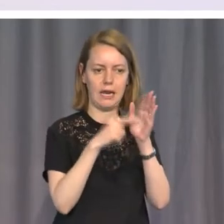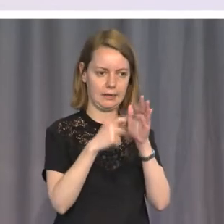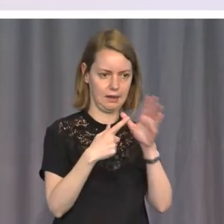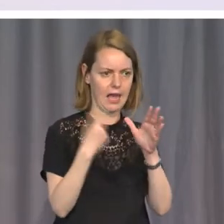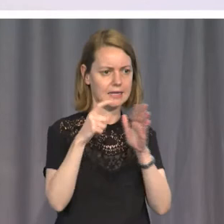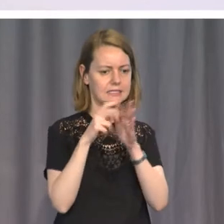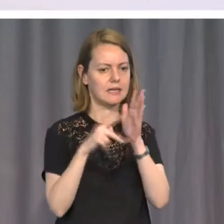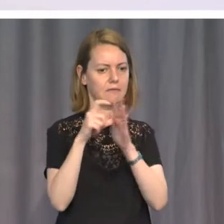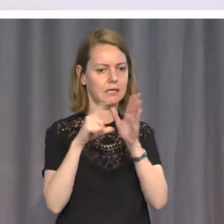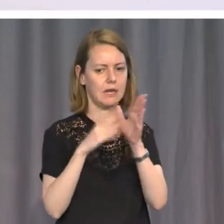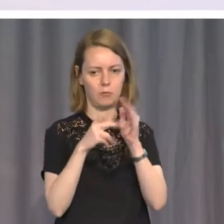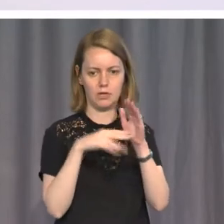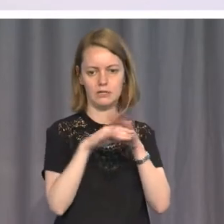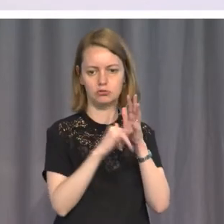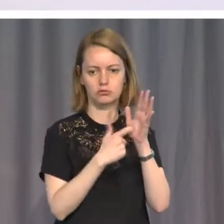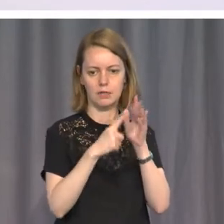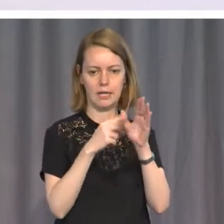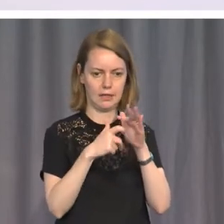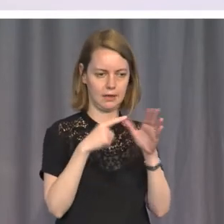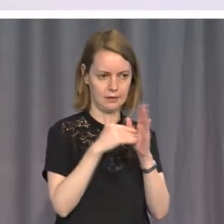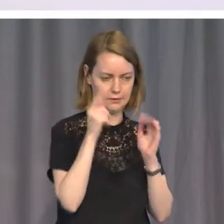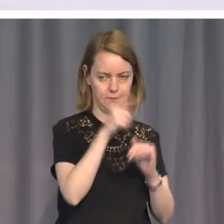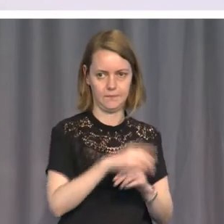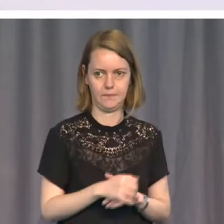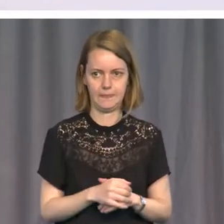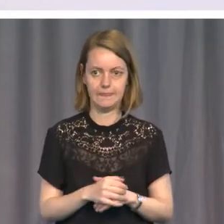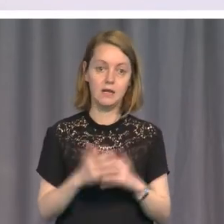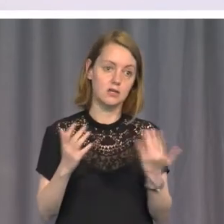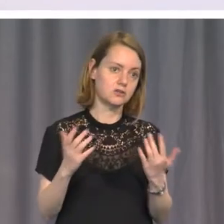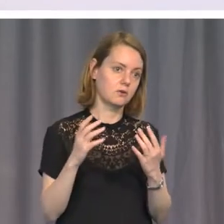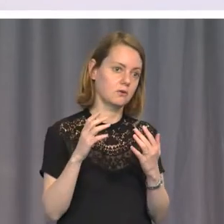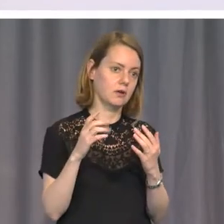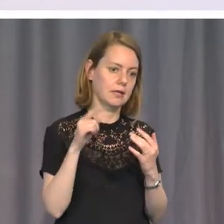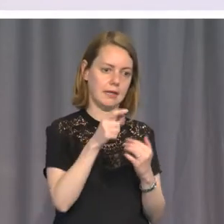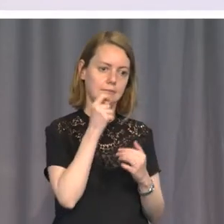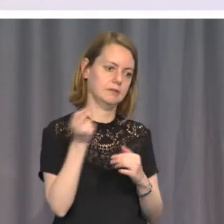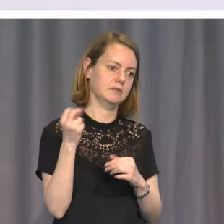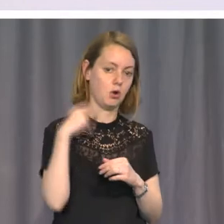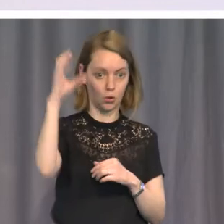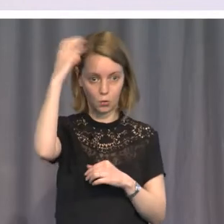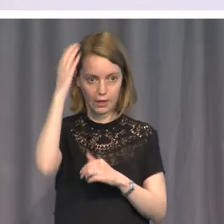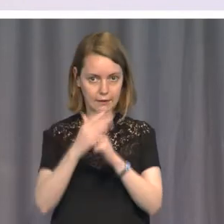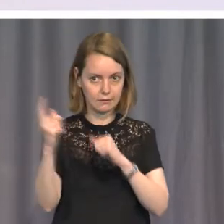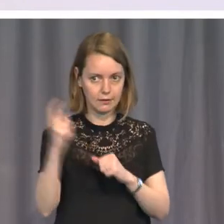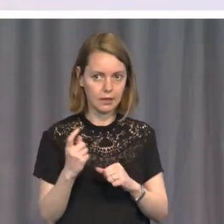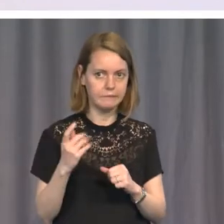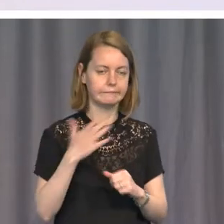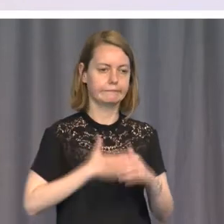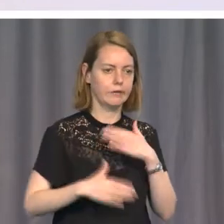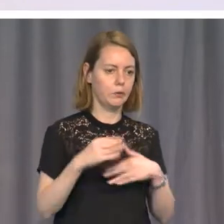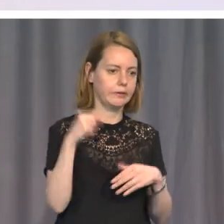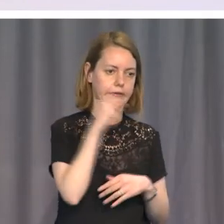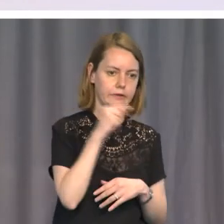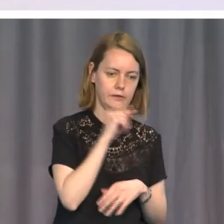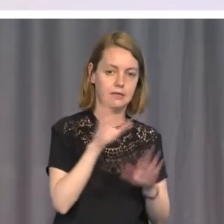the Reg Kapaskas of the great propaganda publicity boost of embracing the Queen. And David